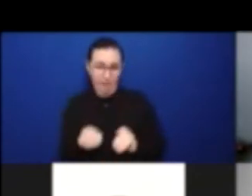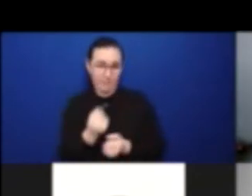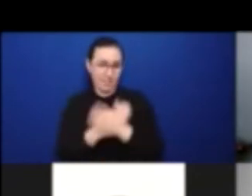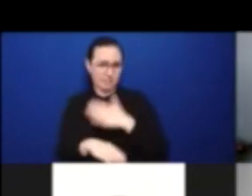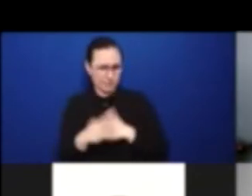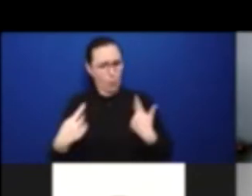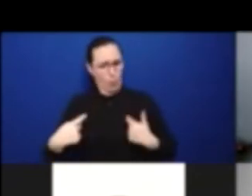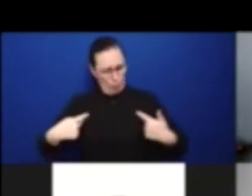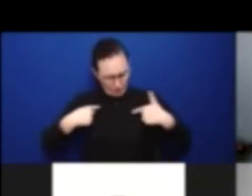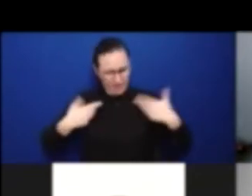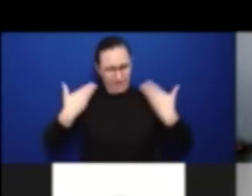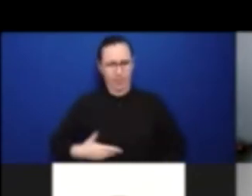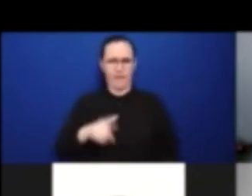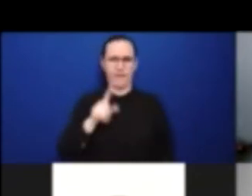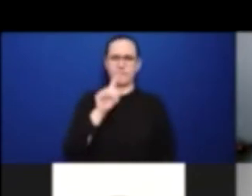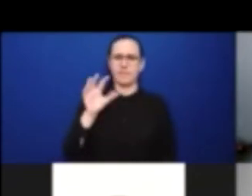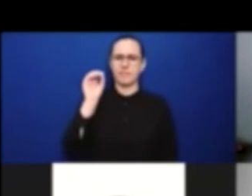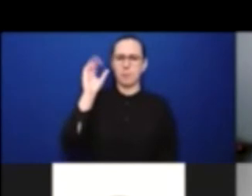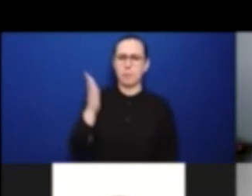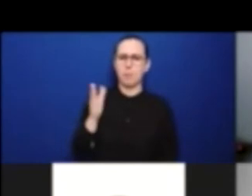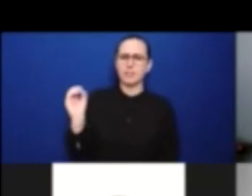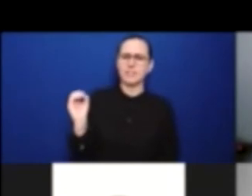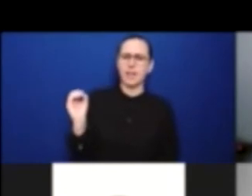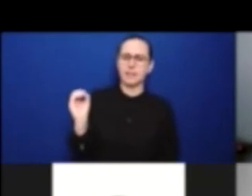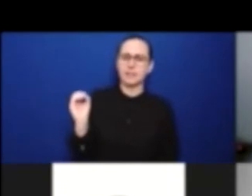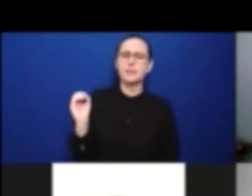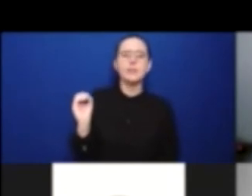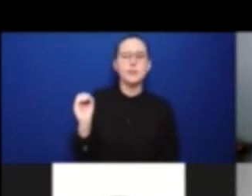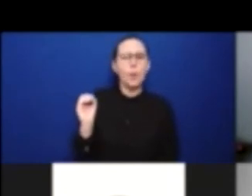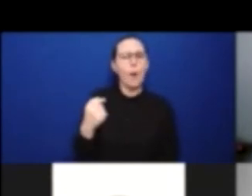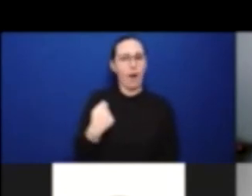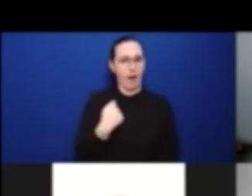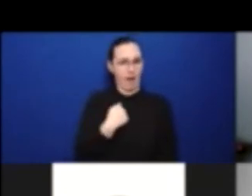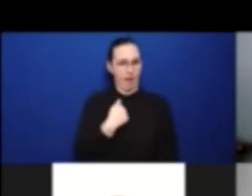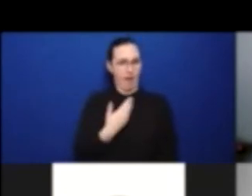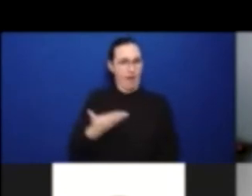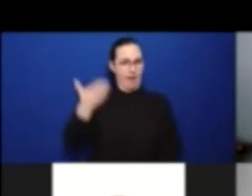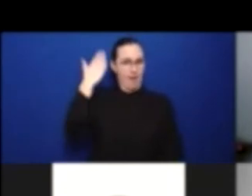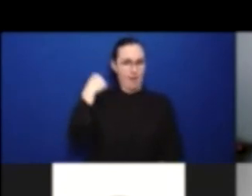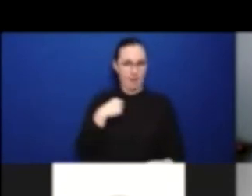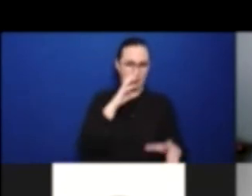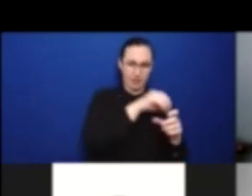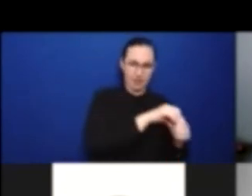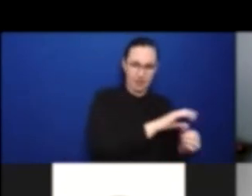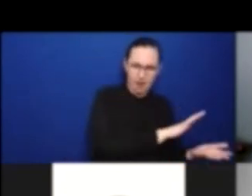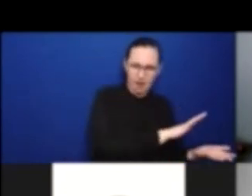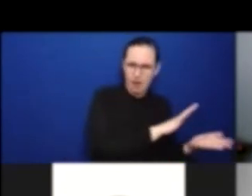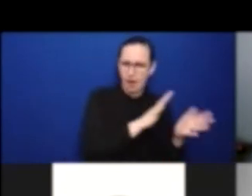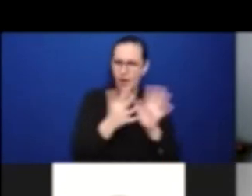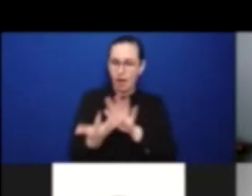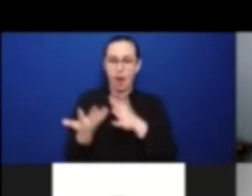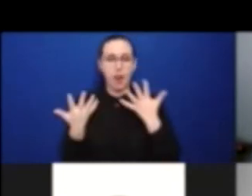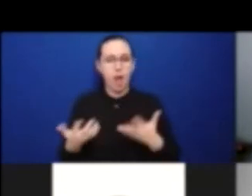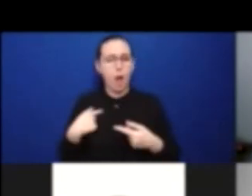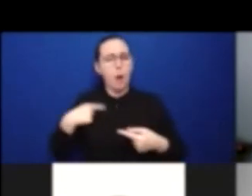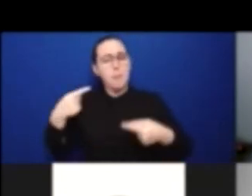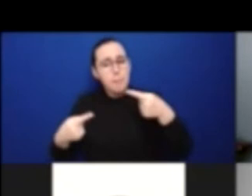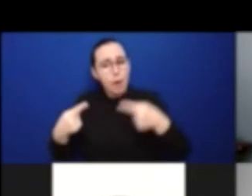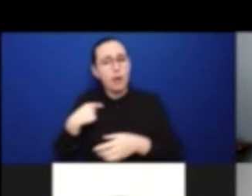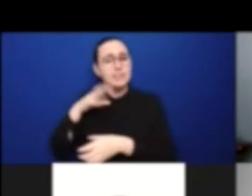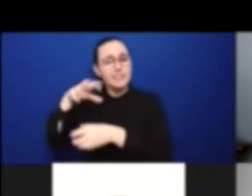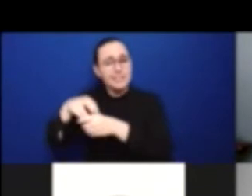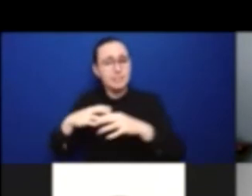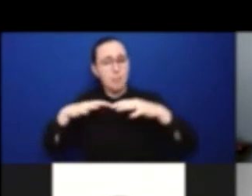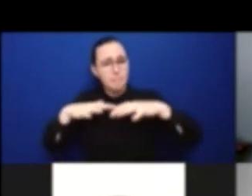being a senator, looking at the numbers and looking at the numbers through this pandemic. Well,